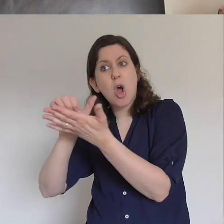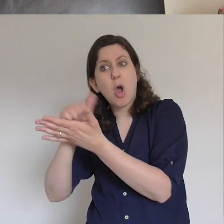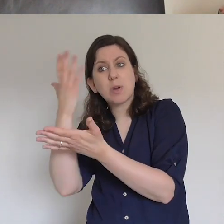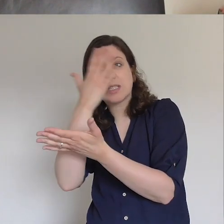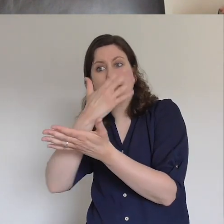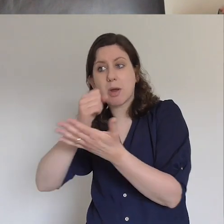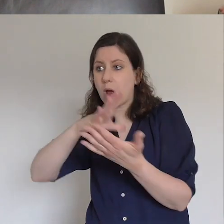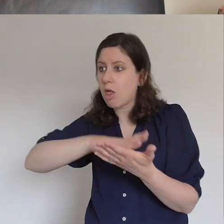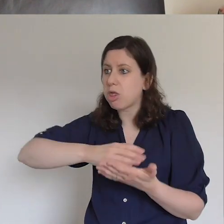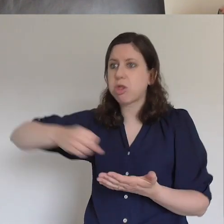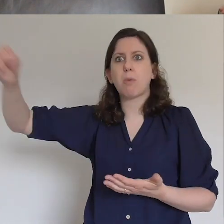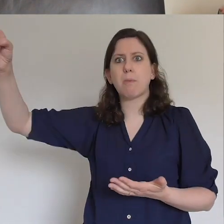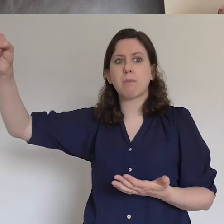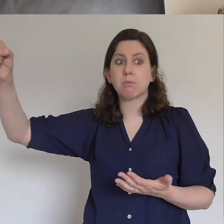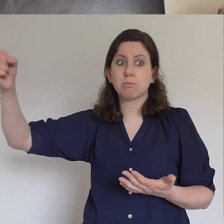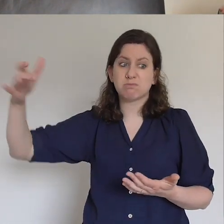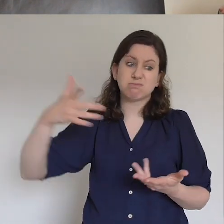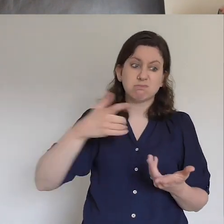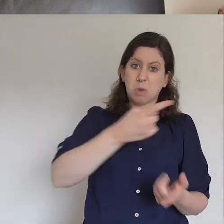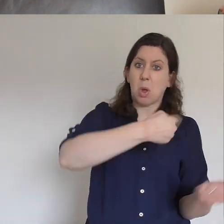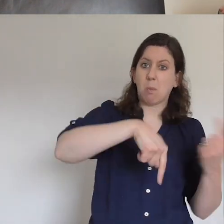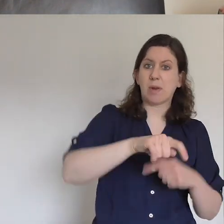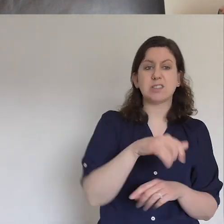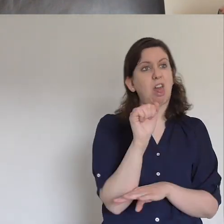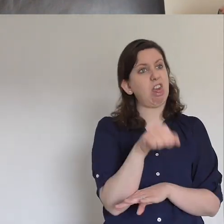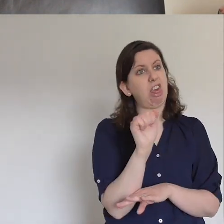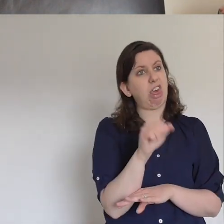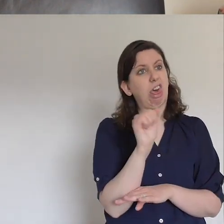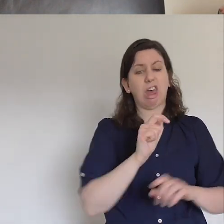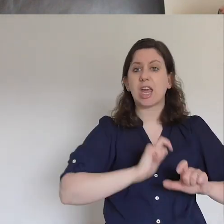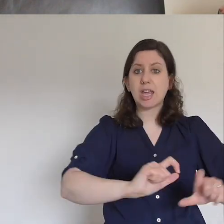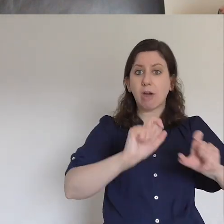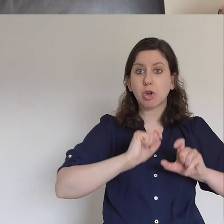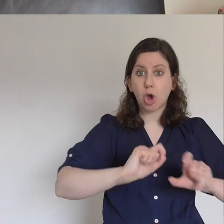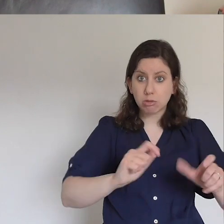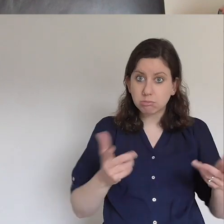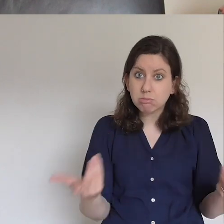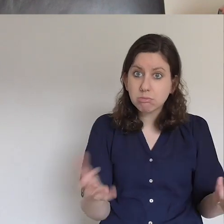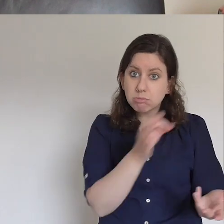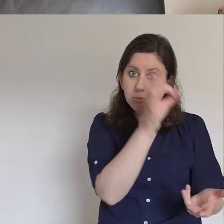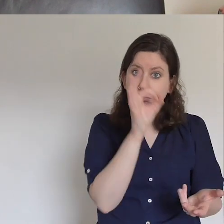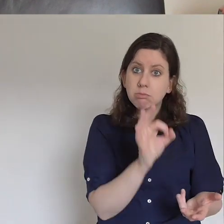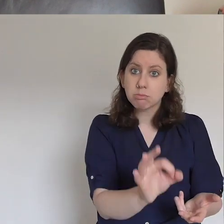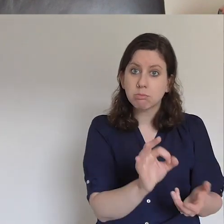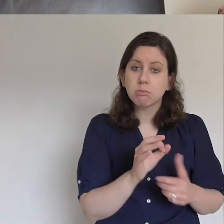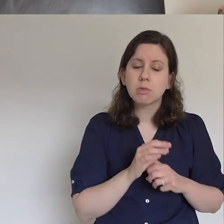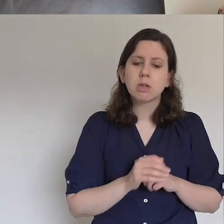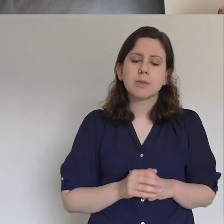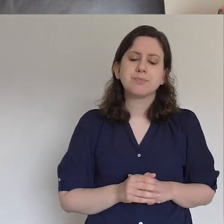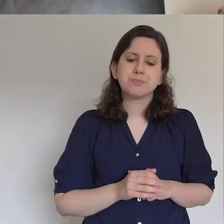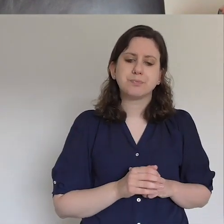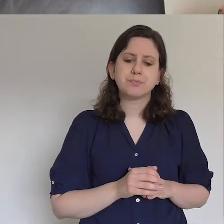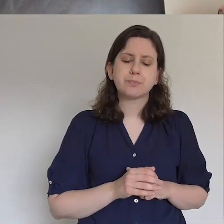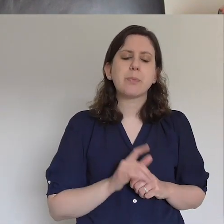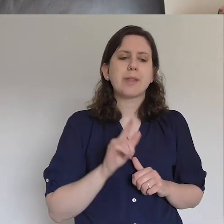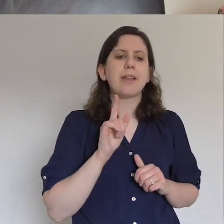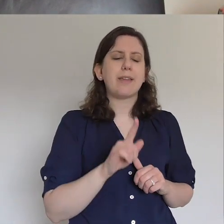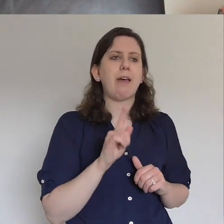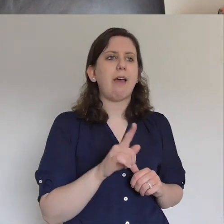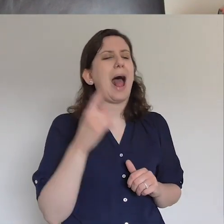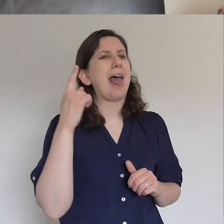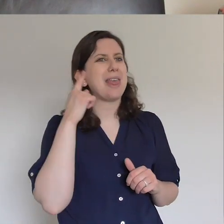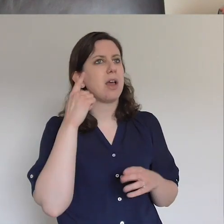would just be unaware if the Spirit was involved or not? Yeah, and I think that probably is easier to see in the pre